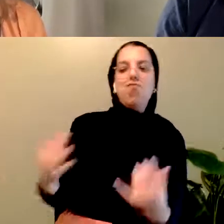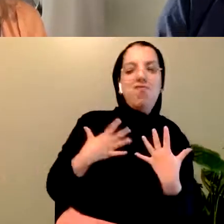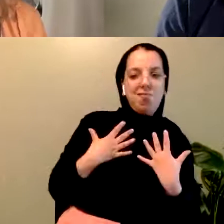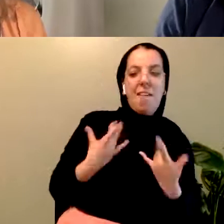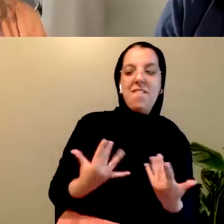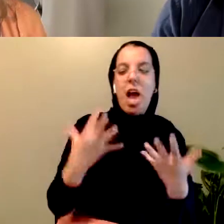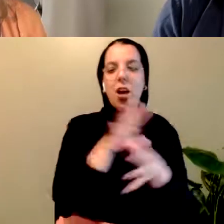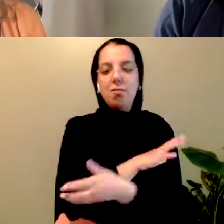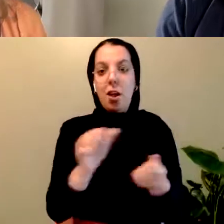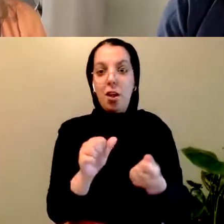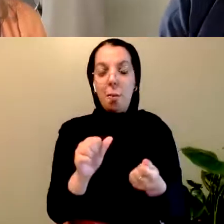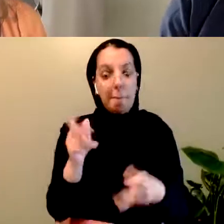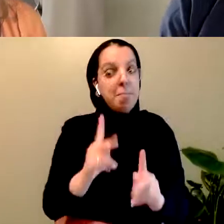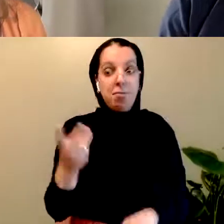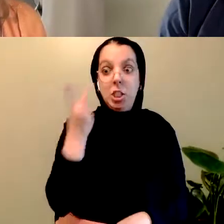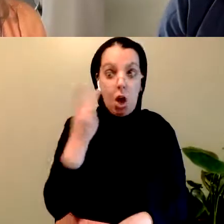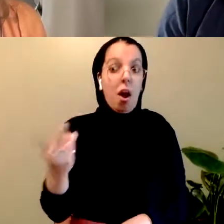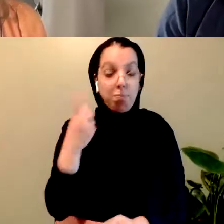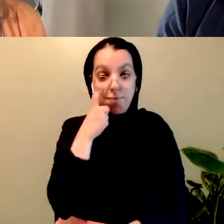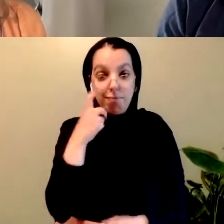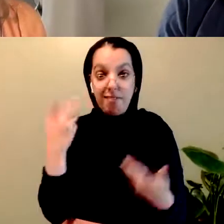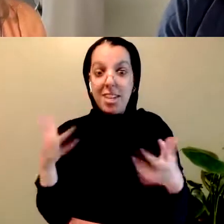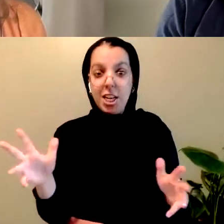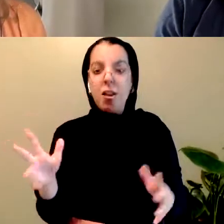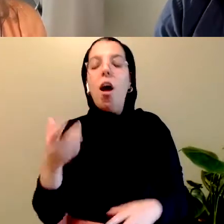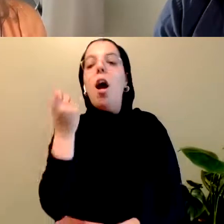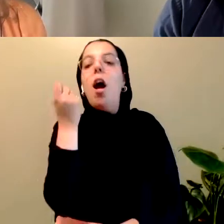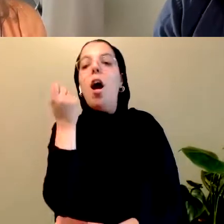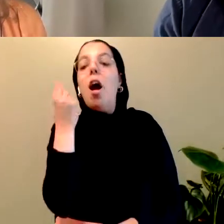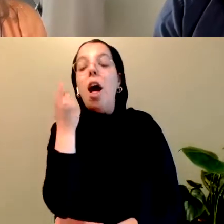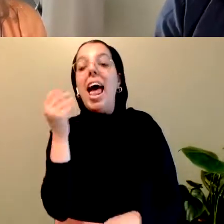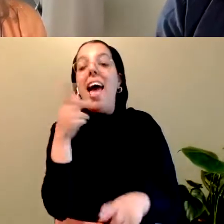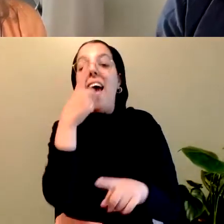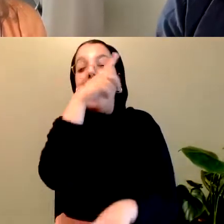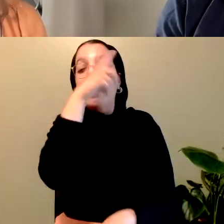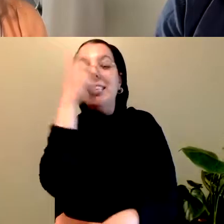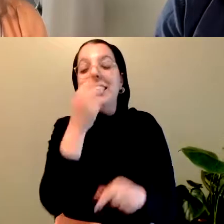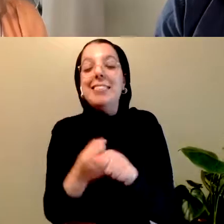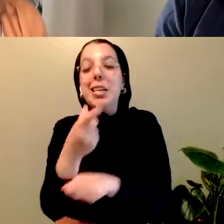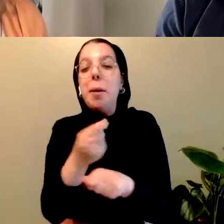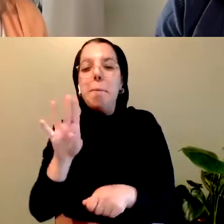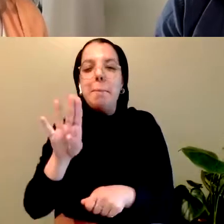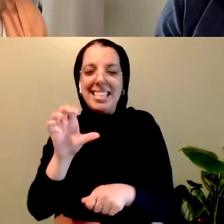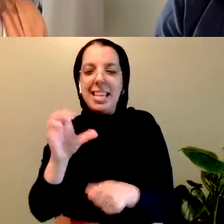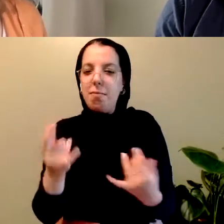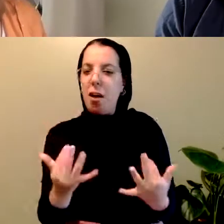People witnessed it. But also every summer, D.C. burns. And as the temperatures have risen,